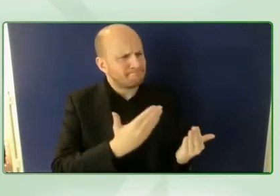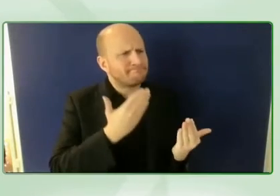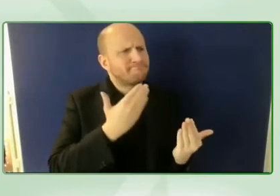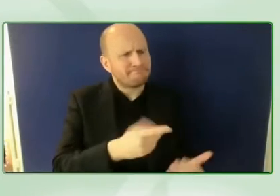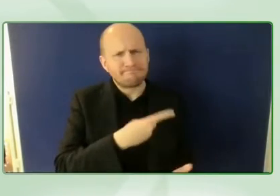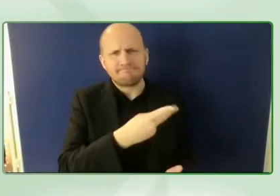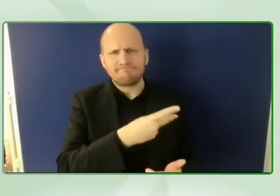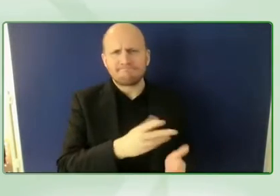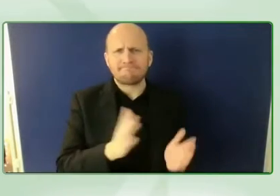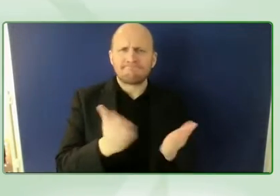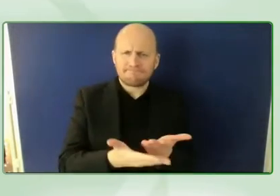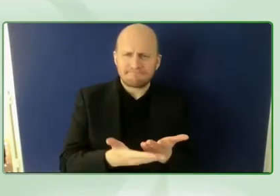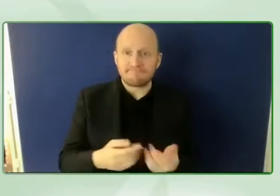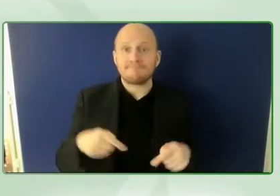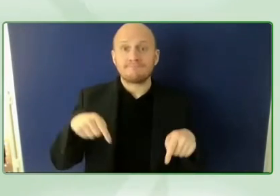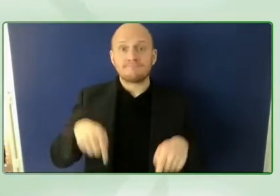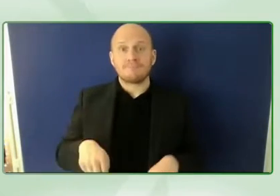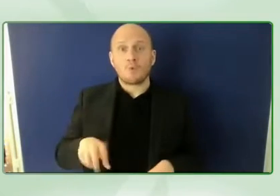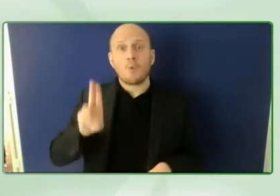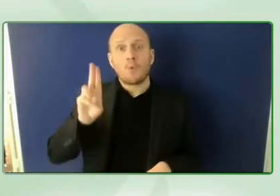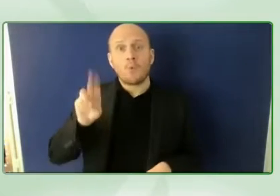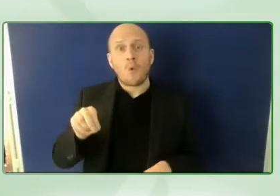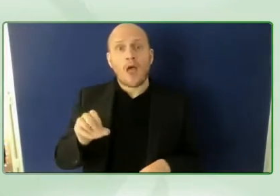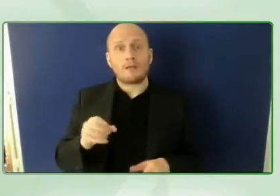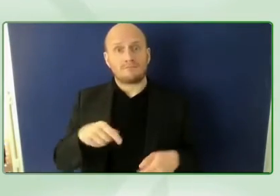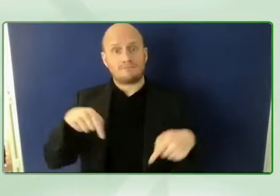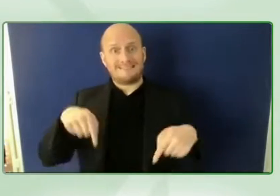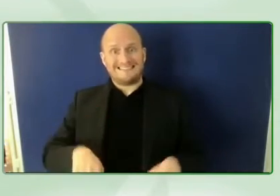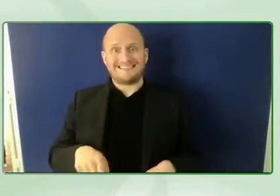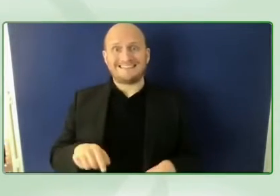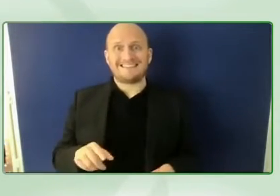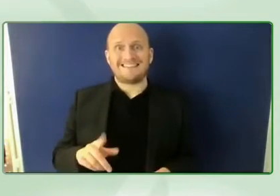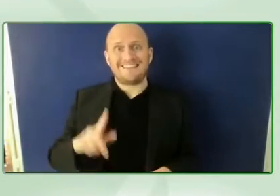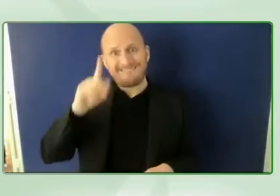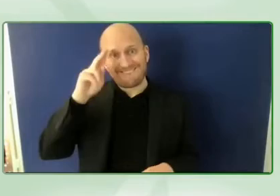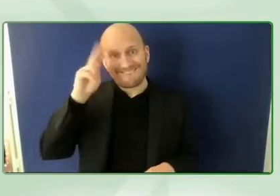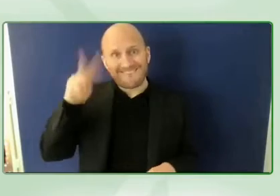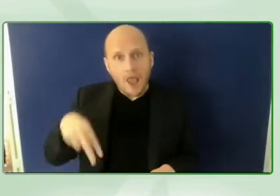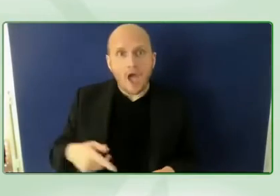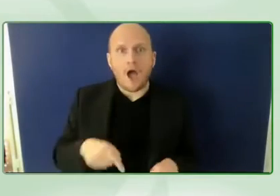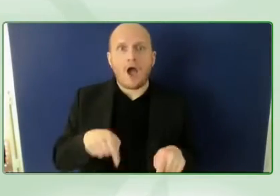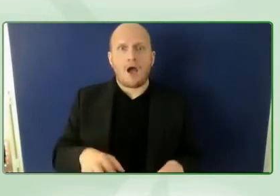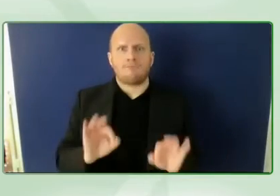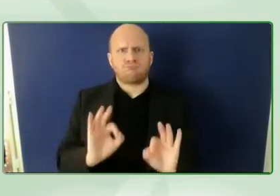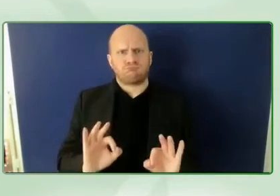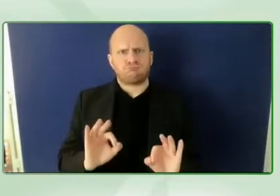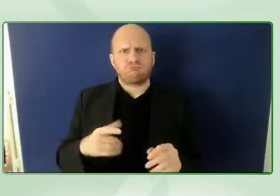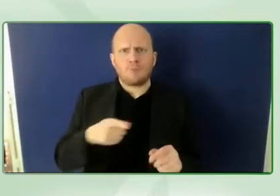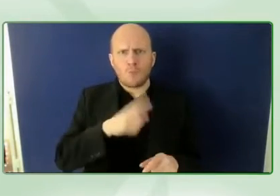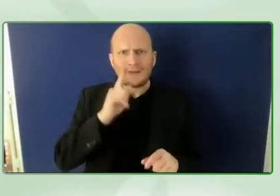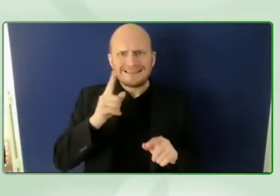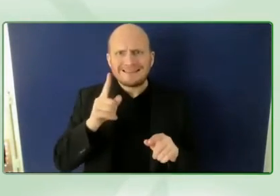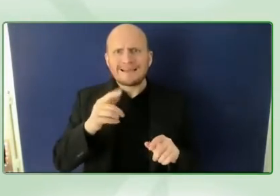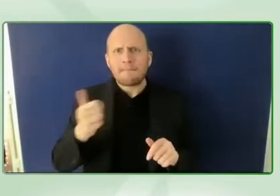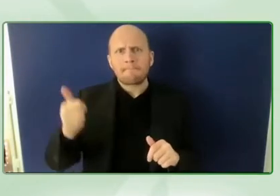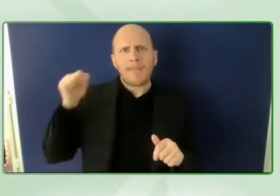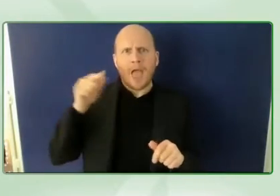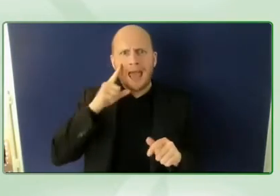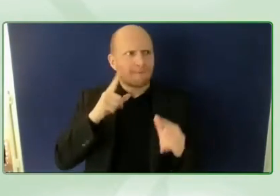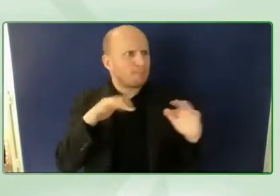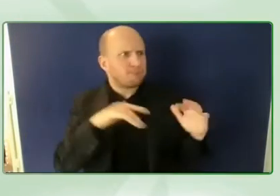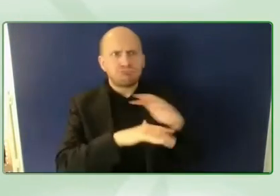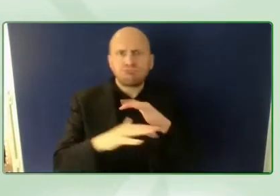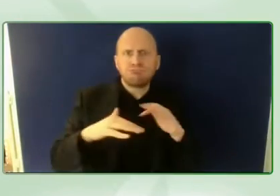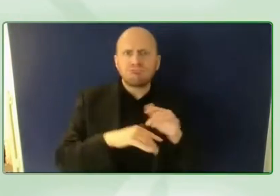from the united nations office at vienna and behind me you can probably see the commotion of our participants uh walking around